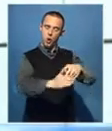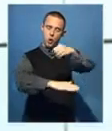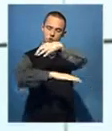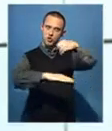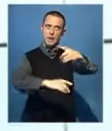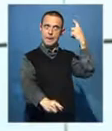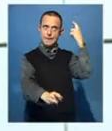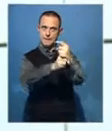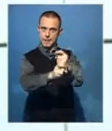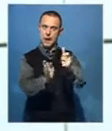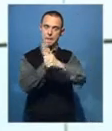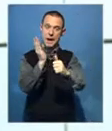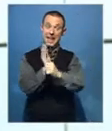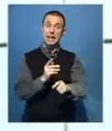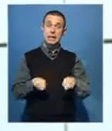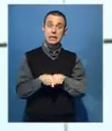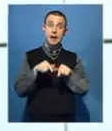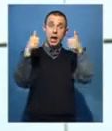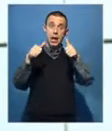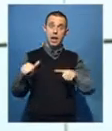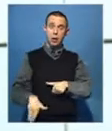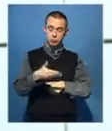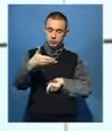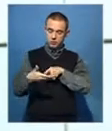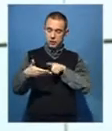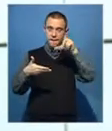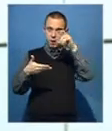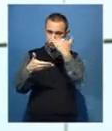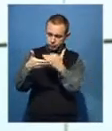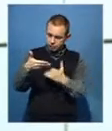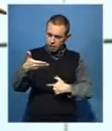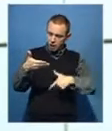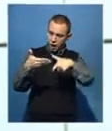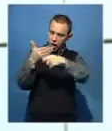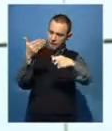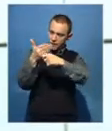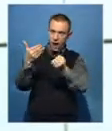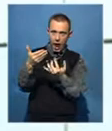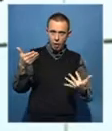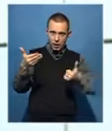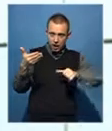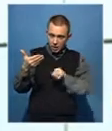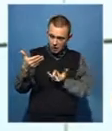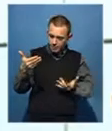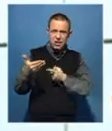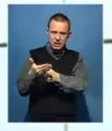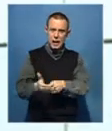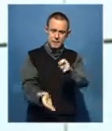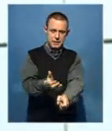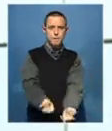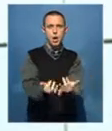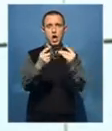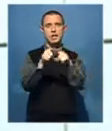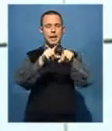bills, that they must bring those particular bills on that particular day. Secondly, those that have put the E-TACs also, they're also welcome to bring those